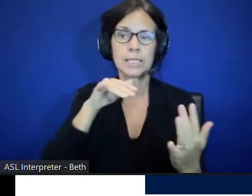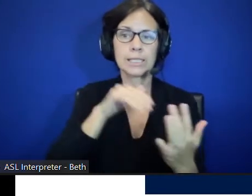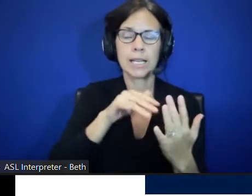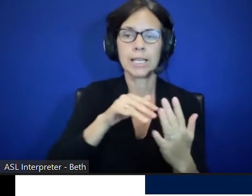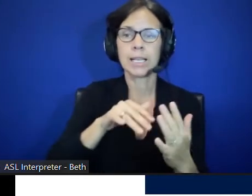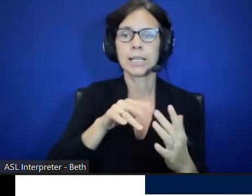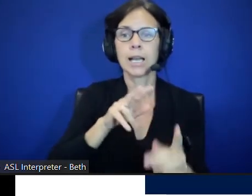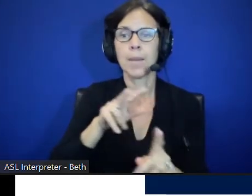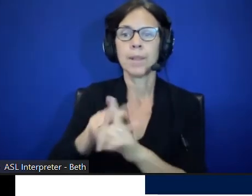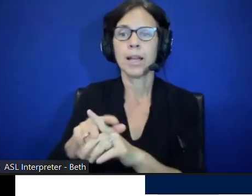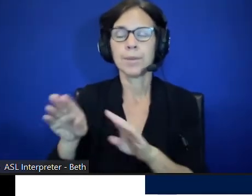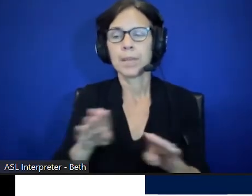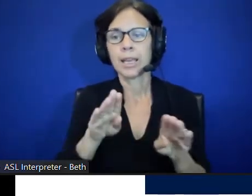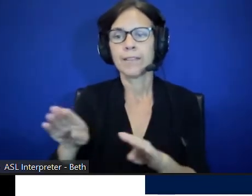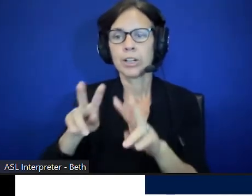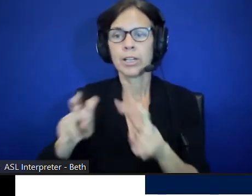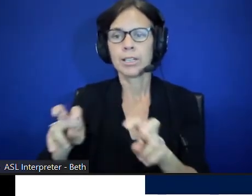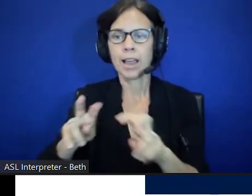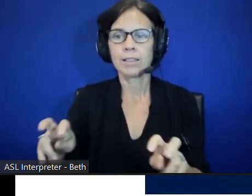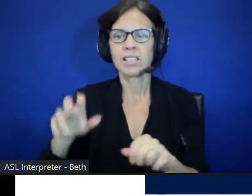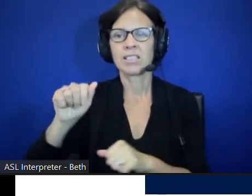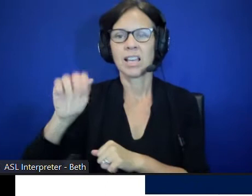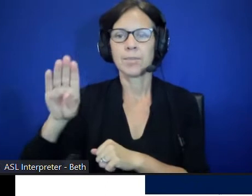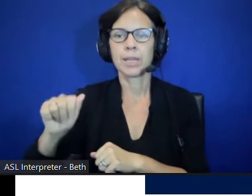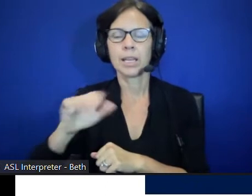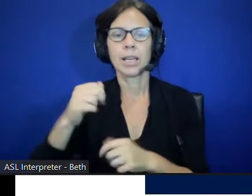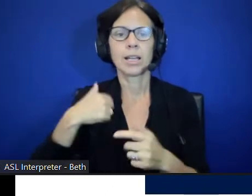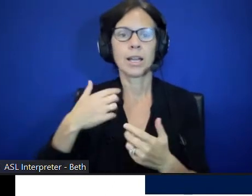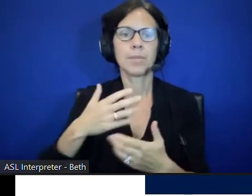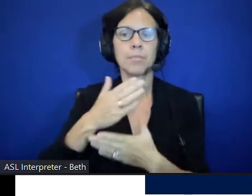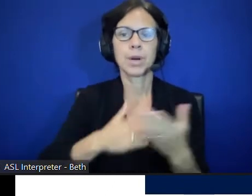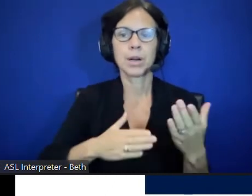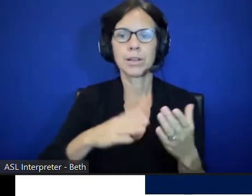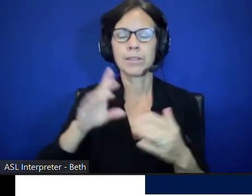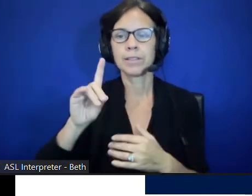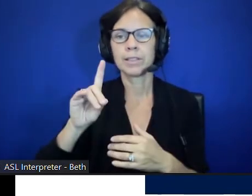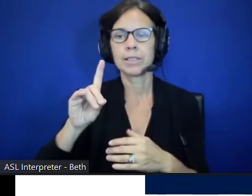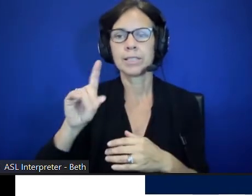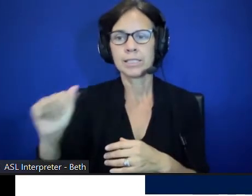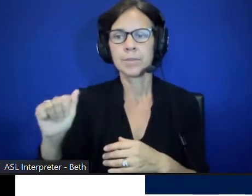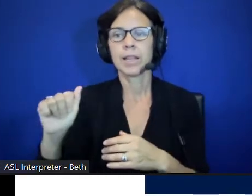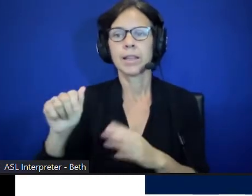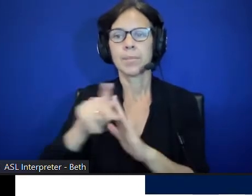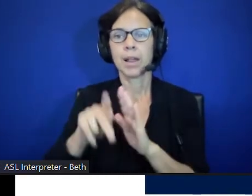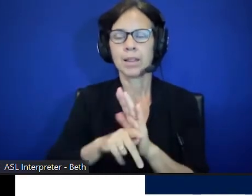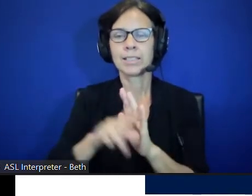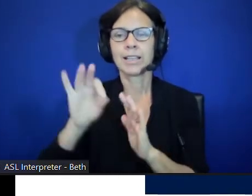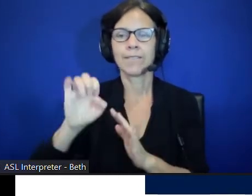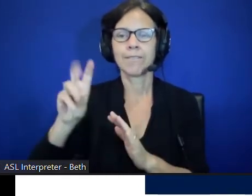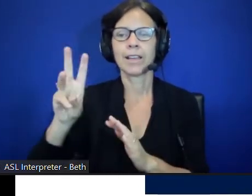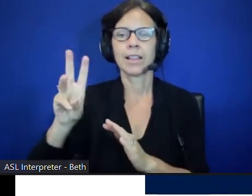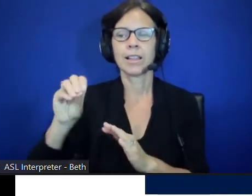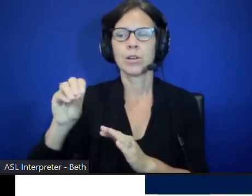behavior analysis and i'm part of the disability policy fellowship. I became interested in it